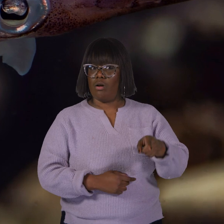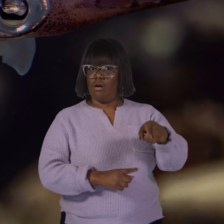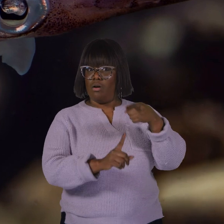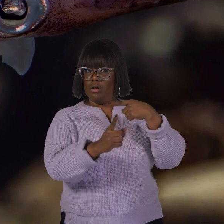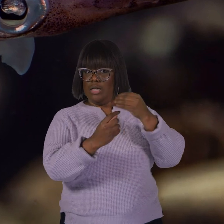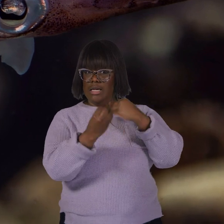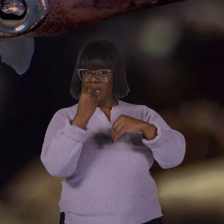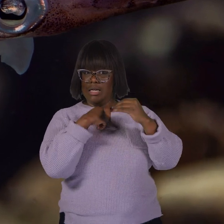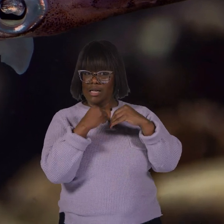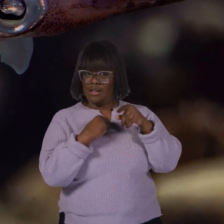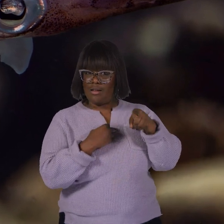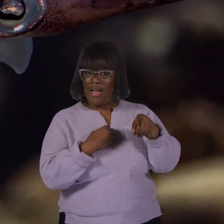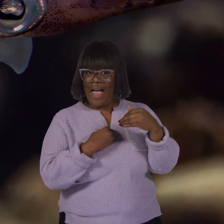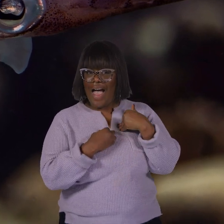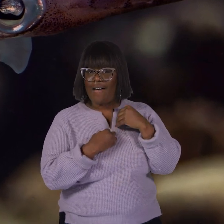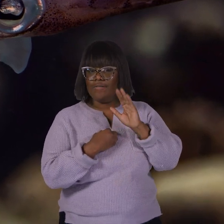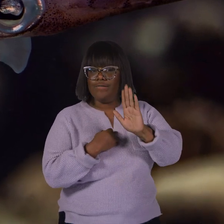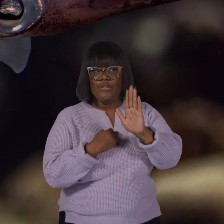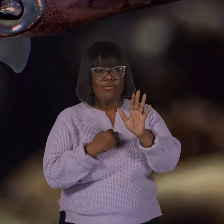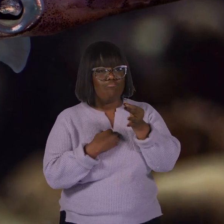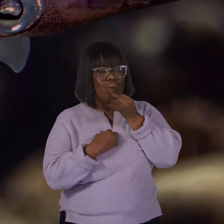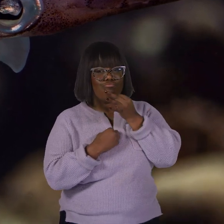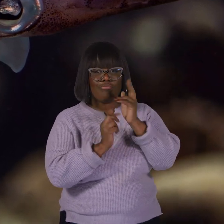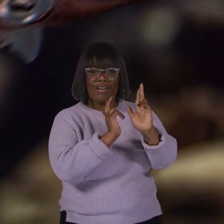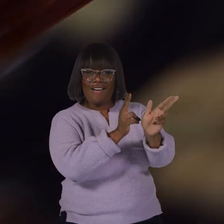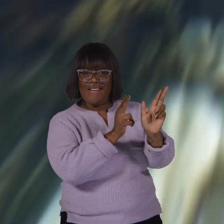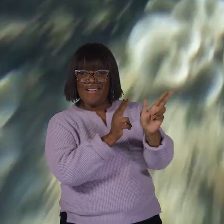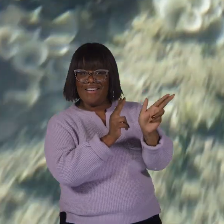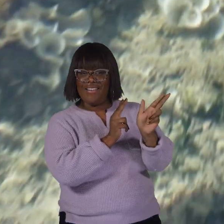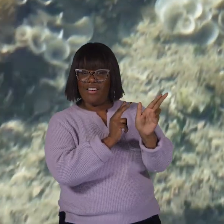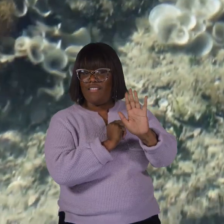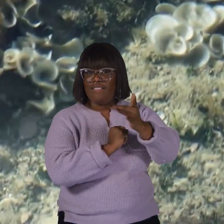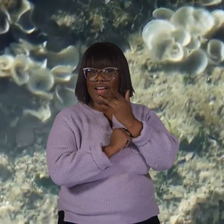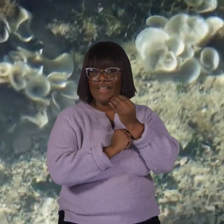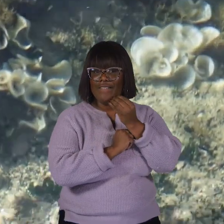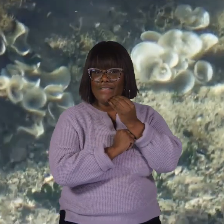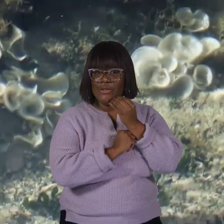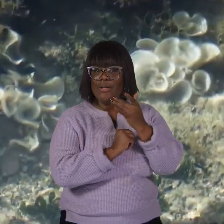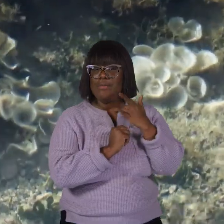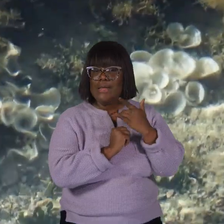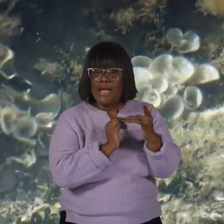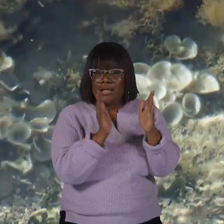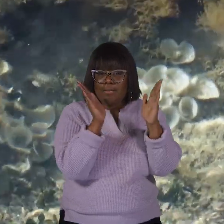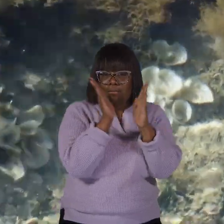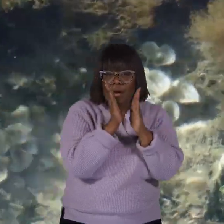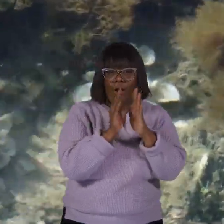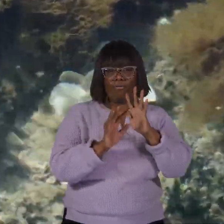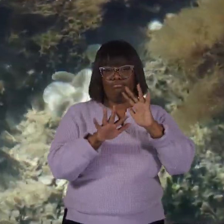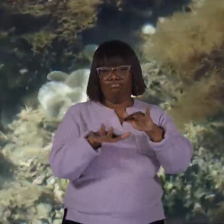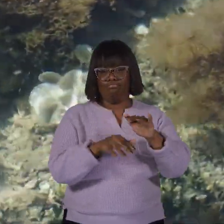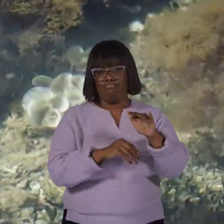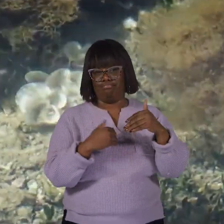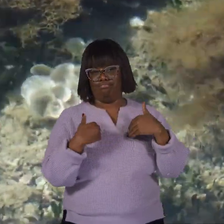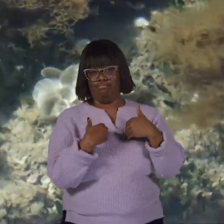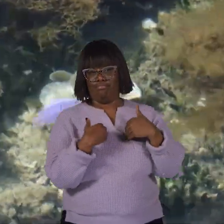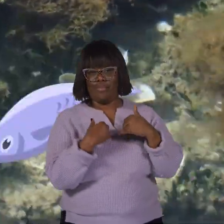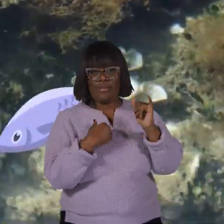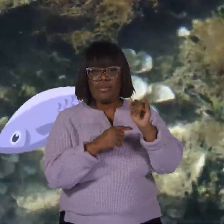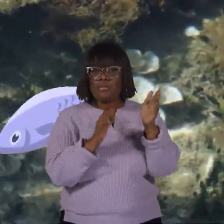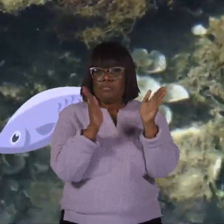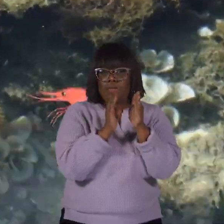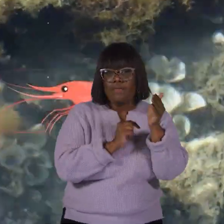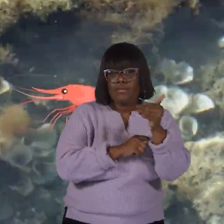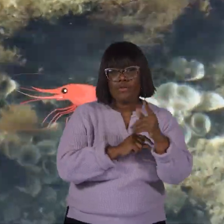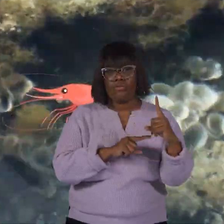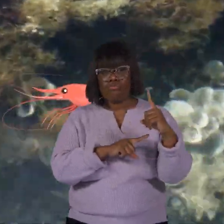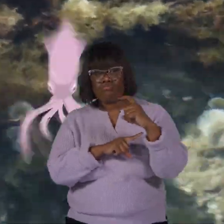it comes to eating, squid are incredible underwater hunters. Their favorite foods are usually smaller sea creatures, like tiny